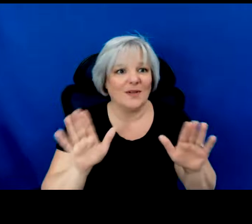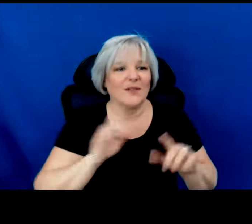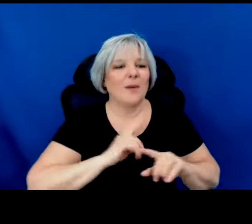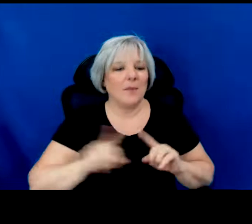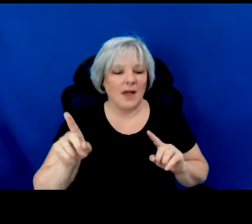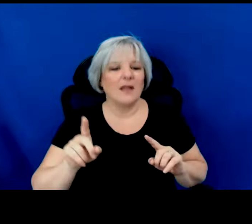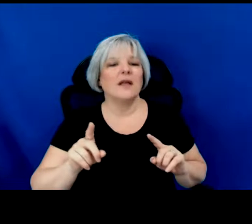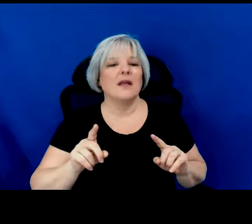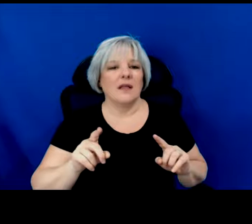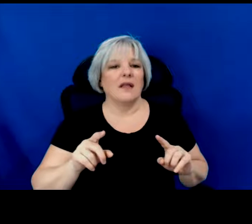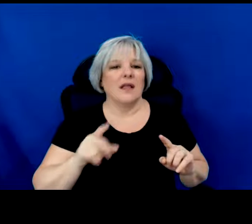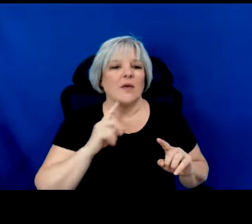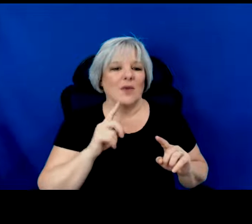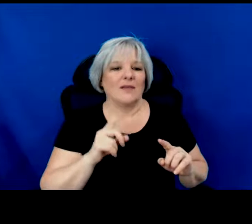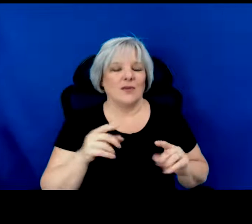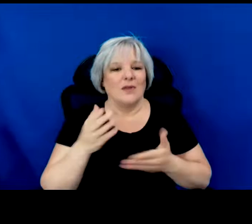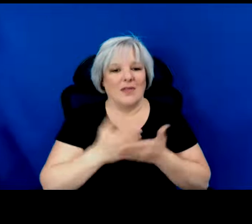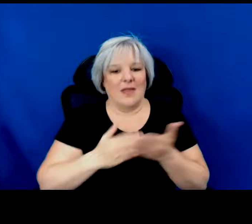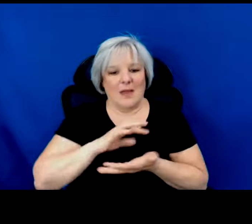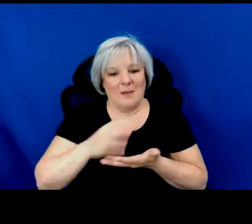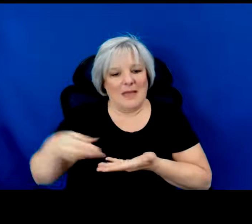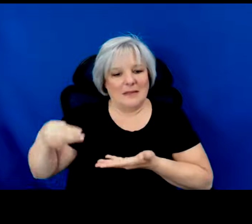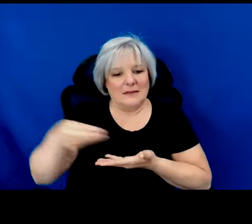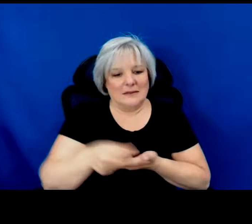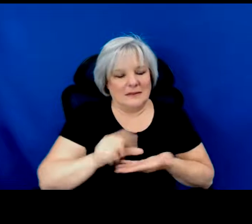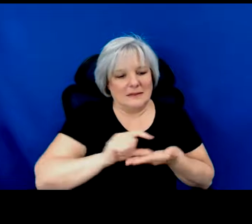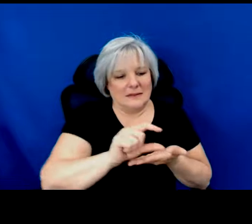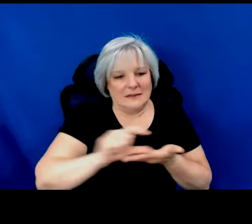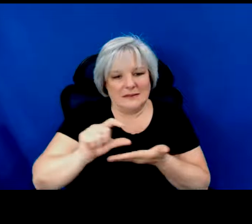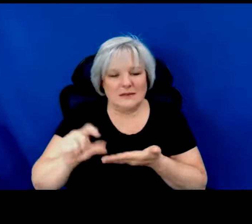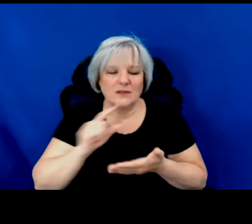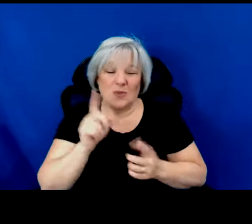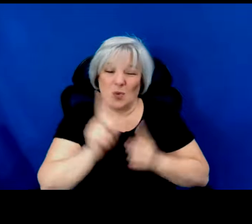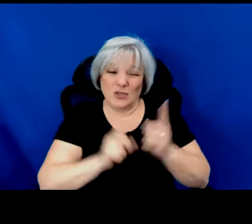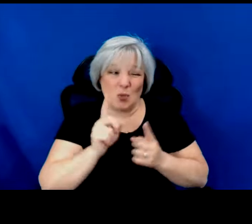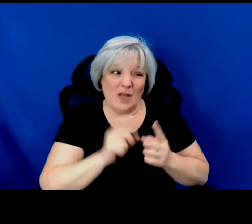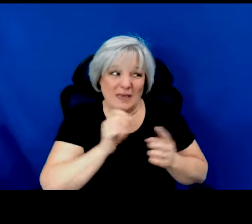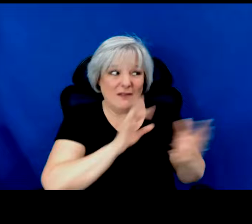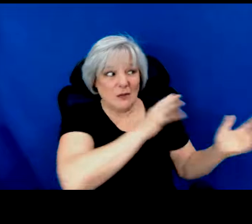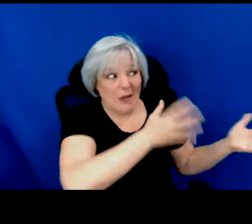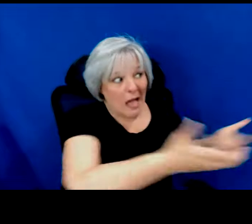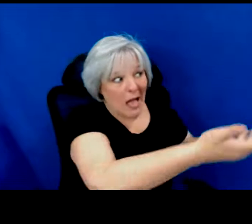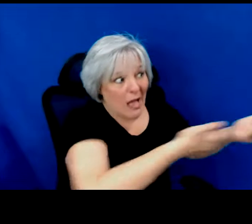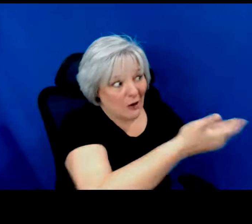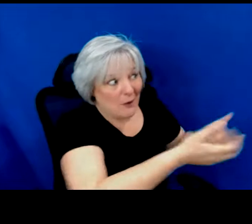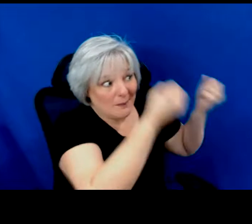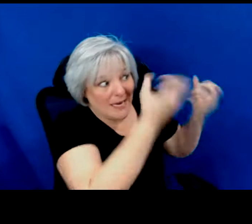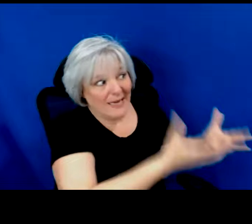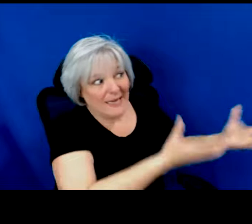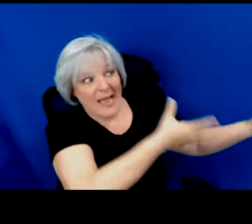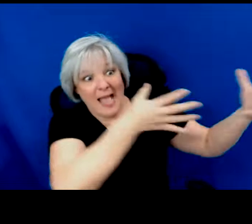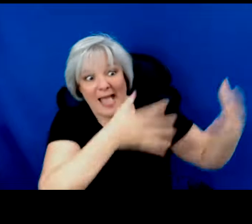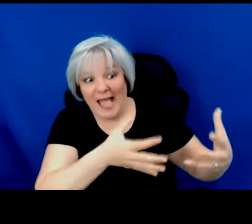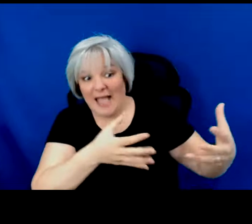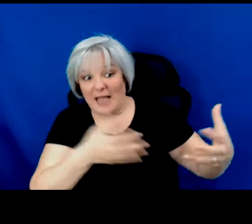to sort of take the amount of money that we have and parcel it out. So it may not be a one-to-one match. But in some cases